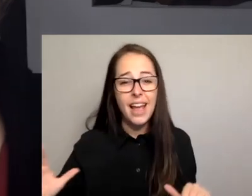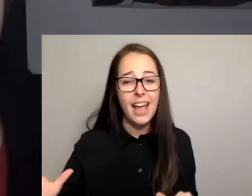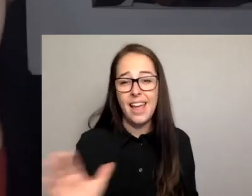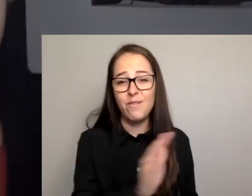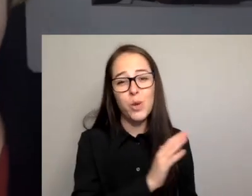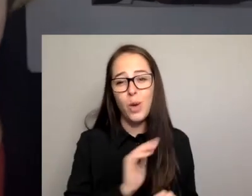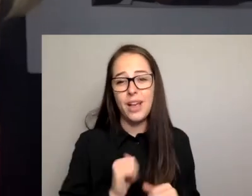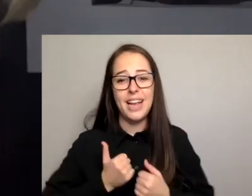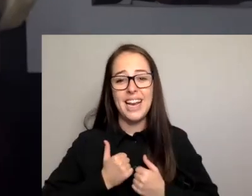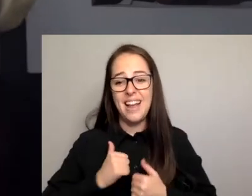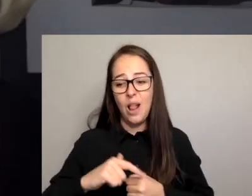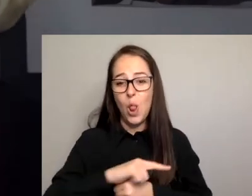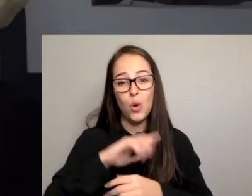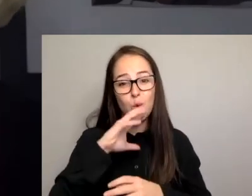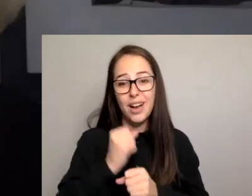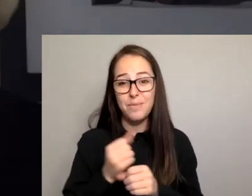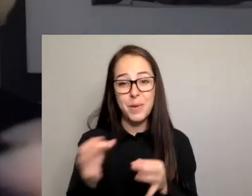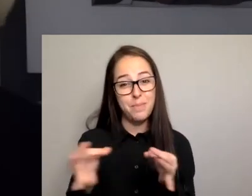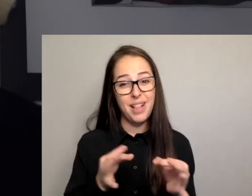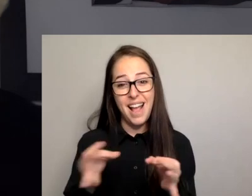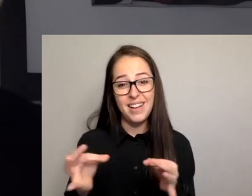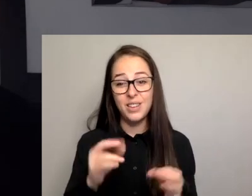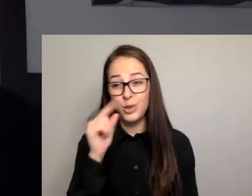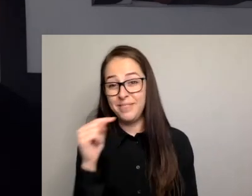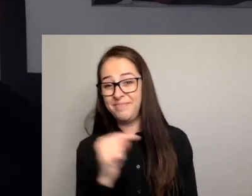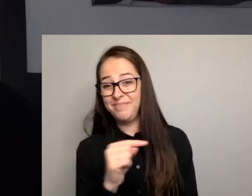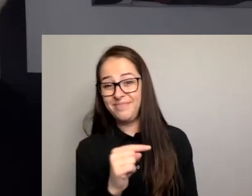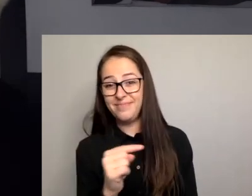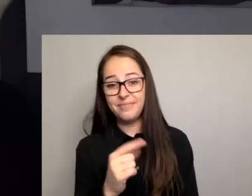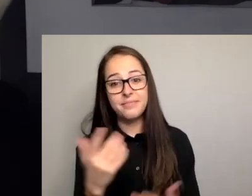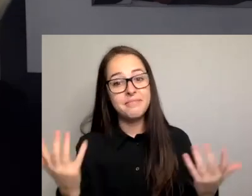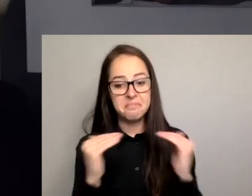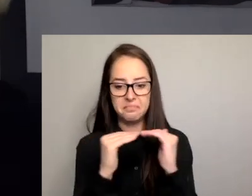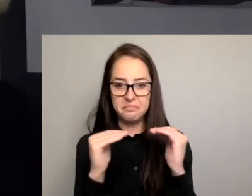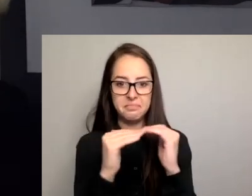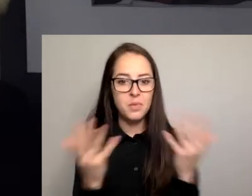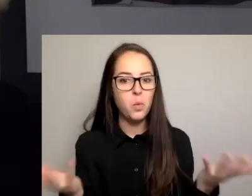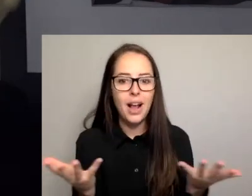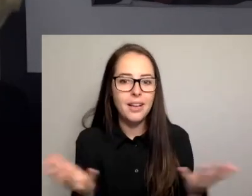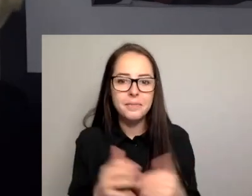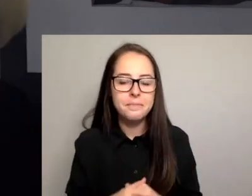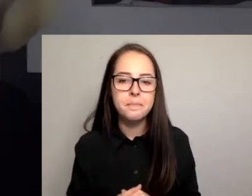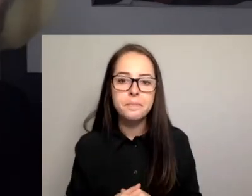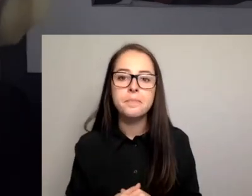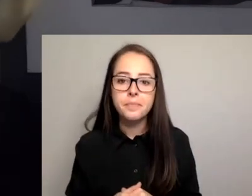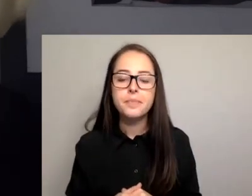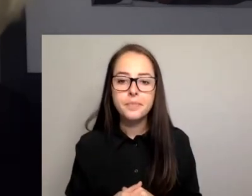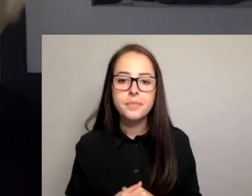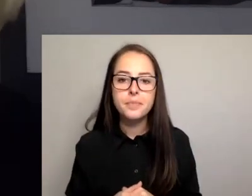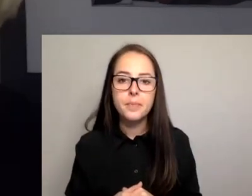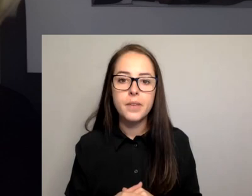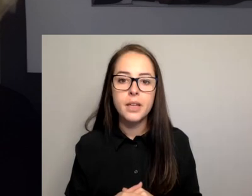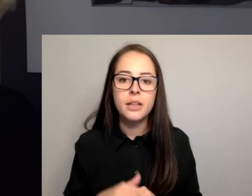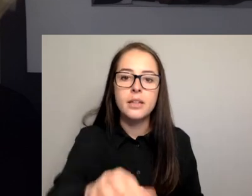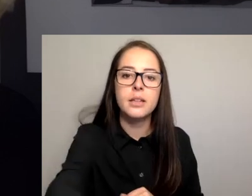And I know you'll after this think about the resolutions that you can move to see that progress if you're